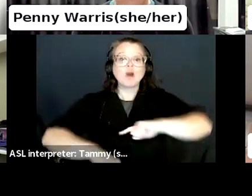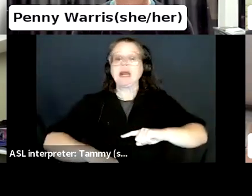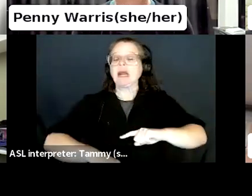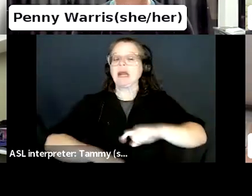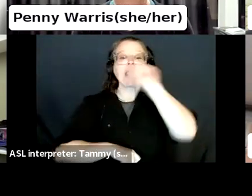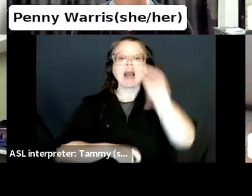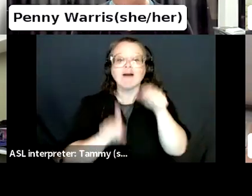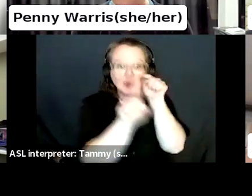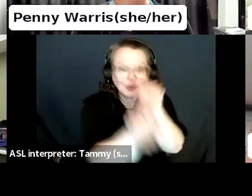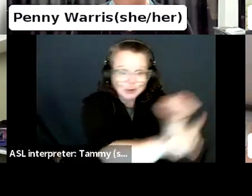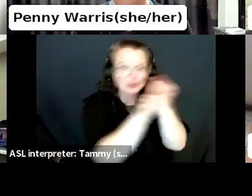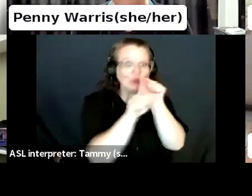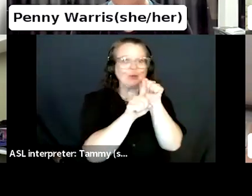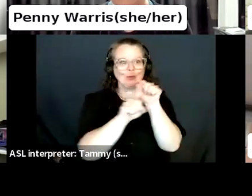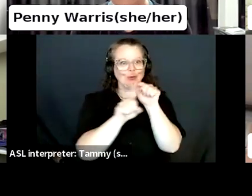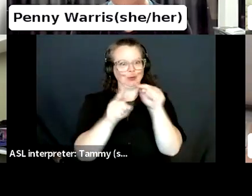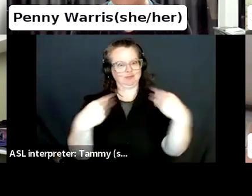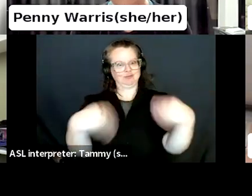new booksellers.